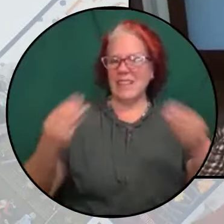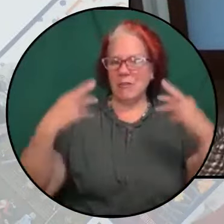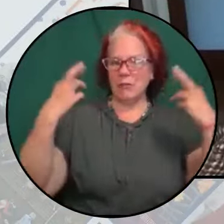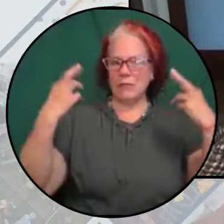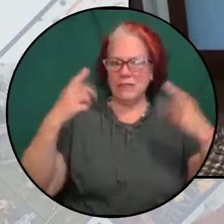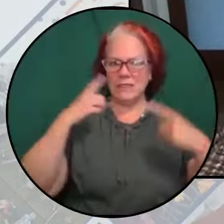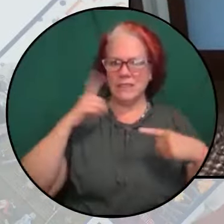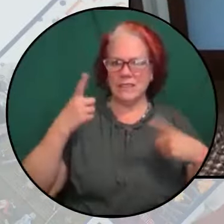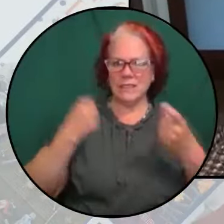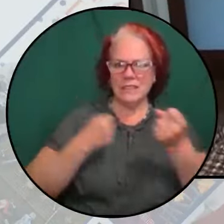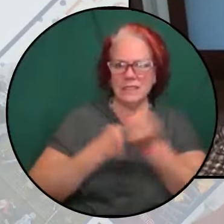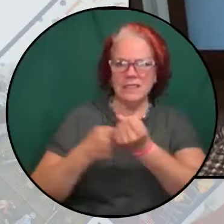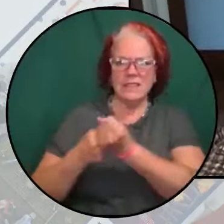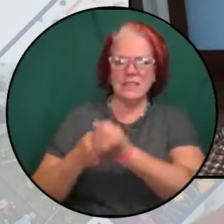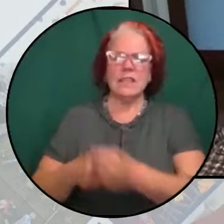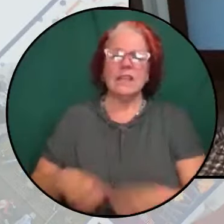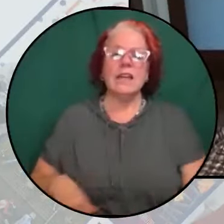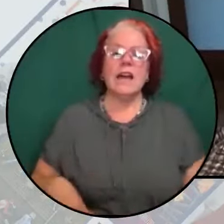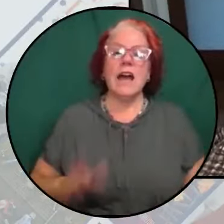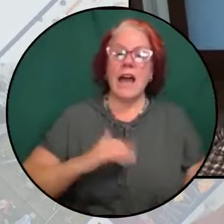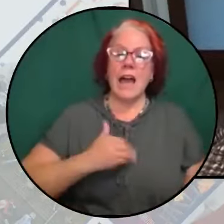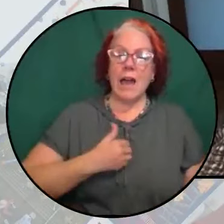The abolitionist movement,